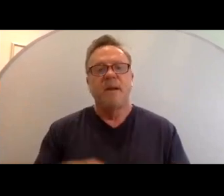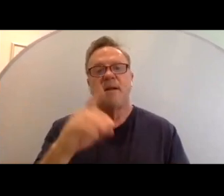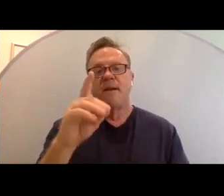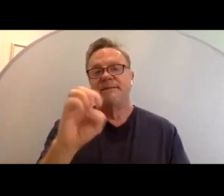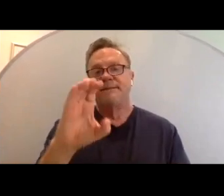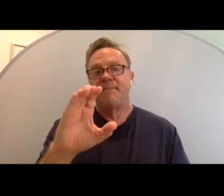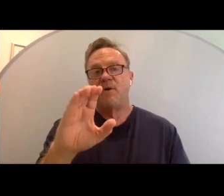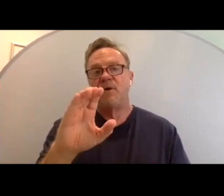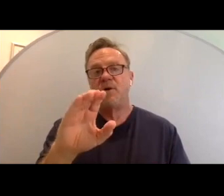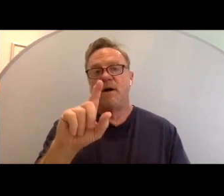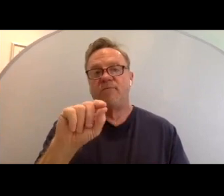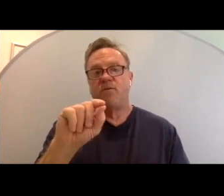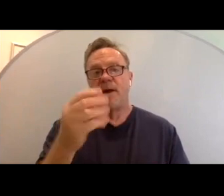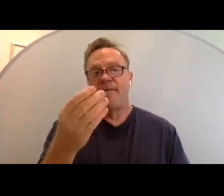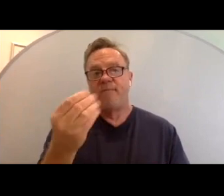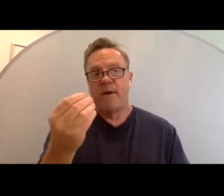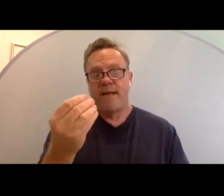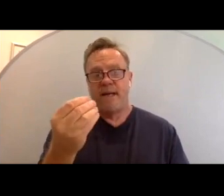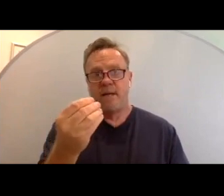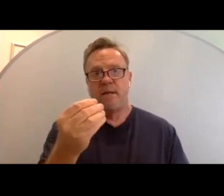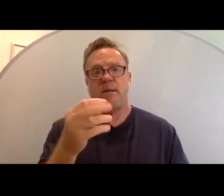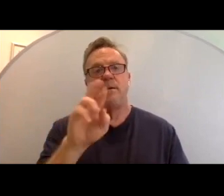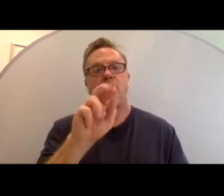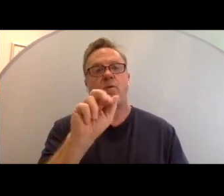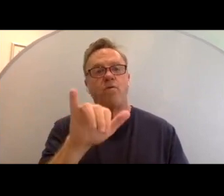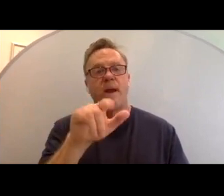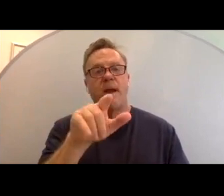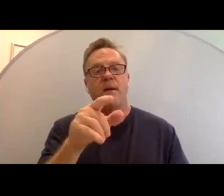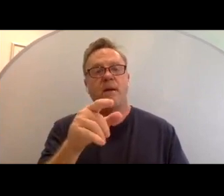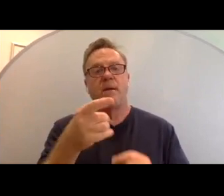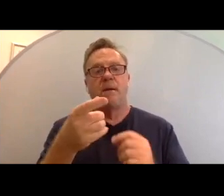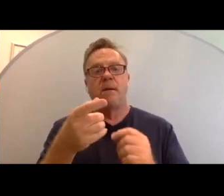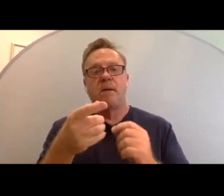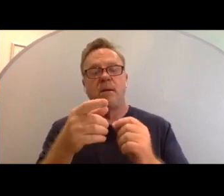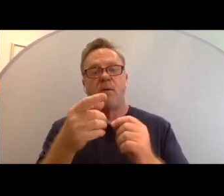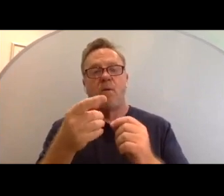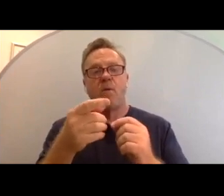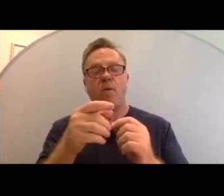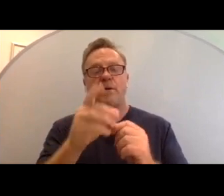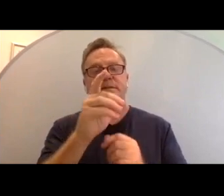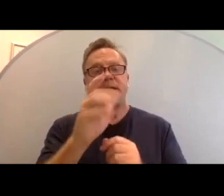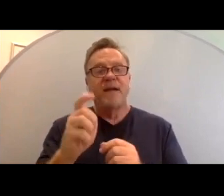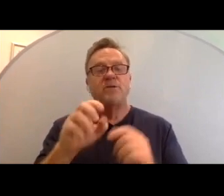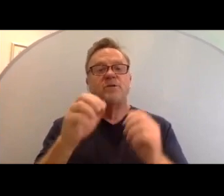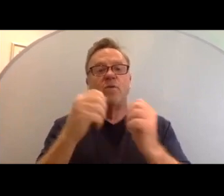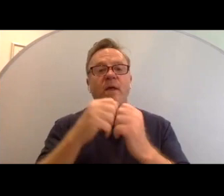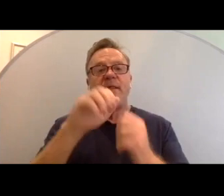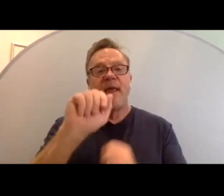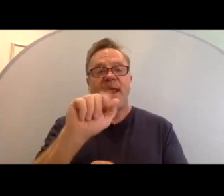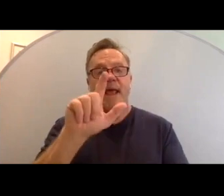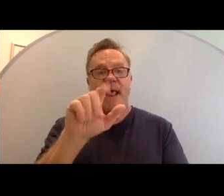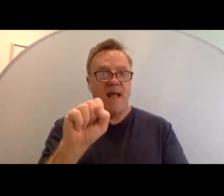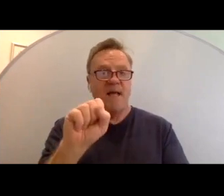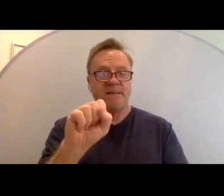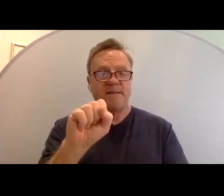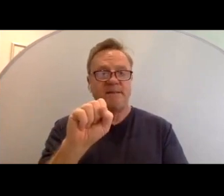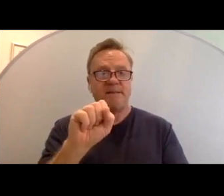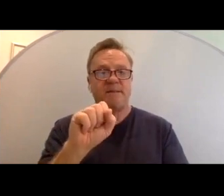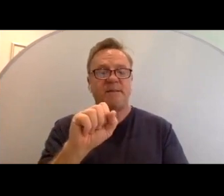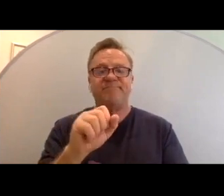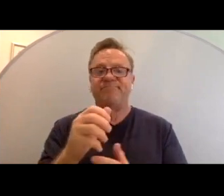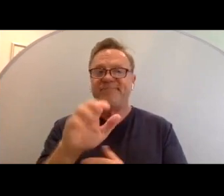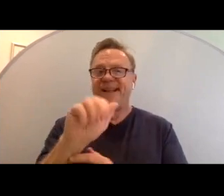2014, Ray was diagnosed with ALS. And so, as